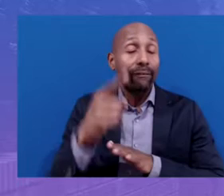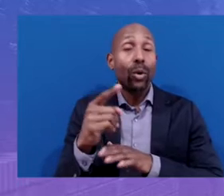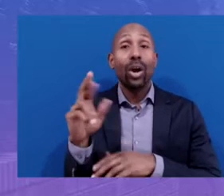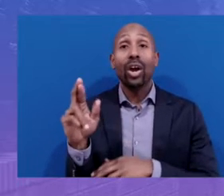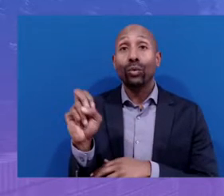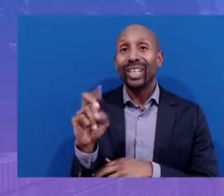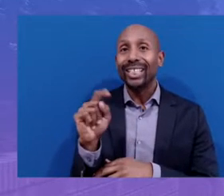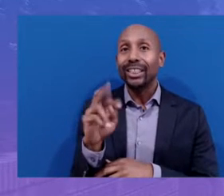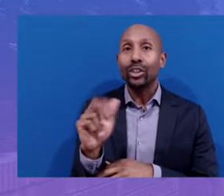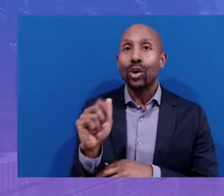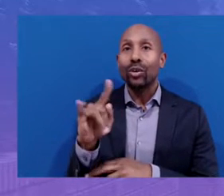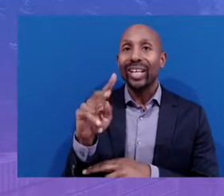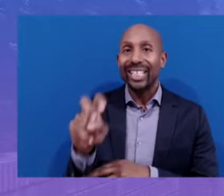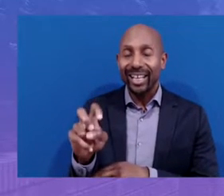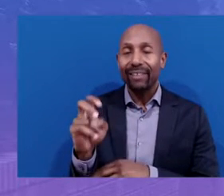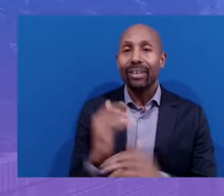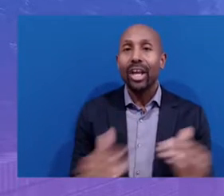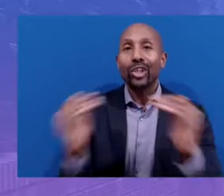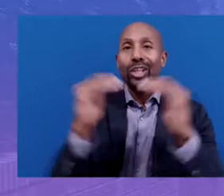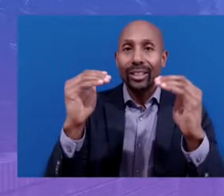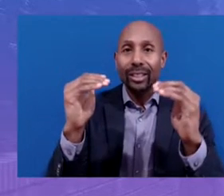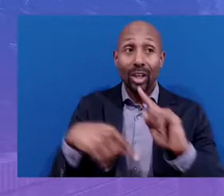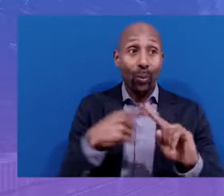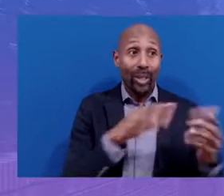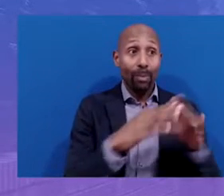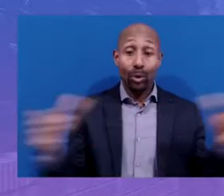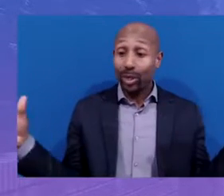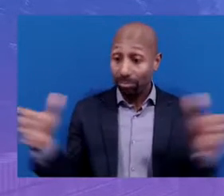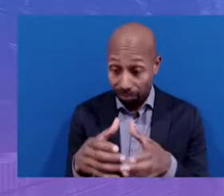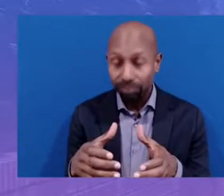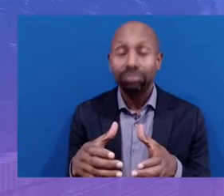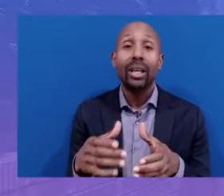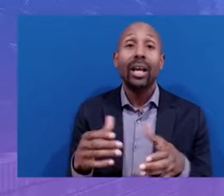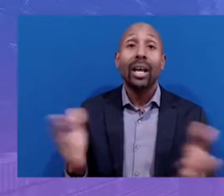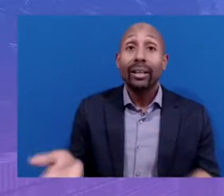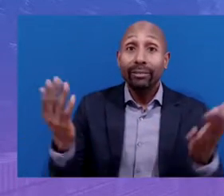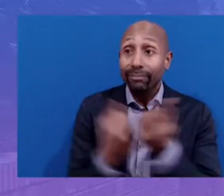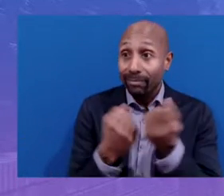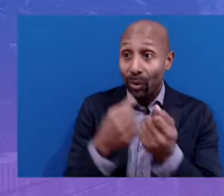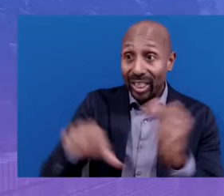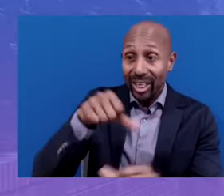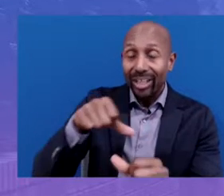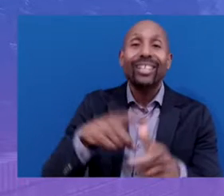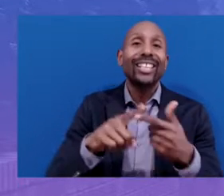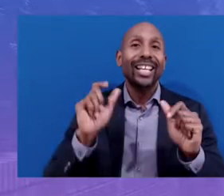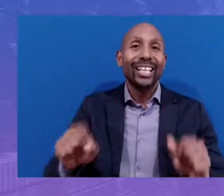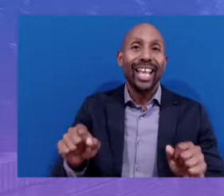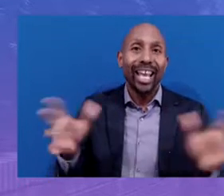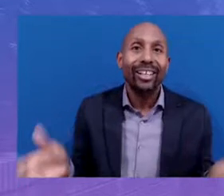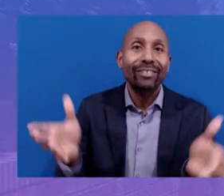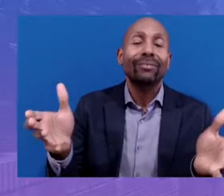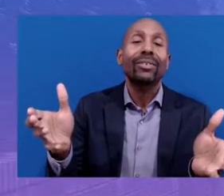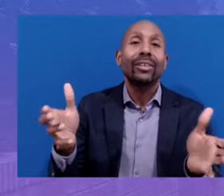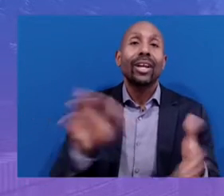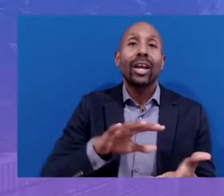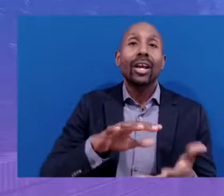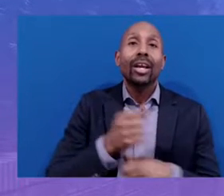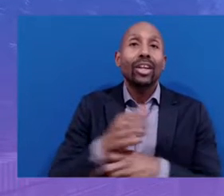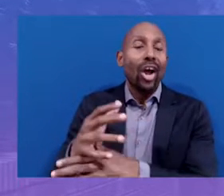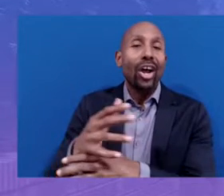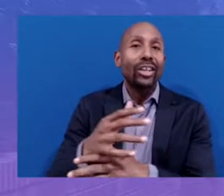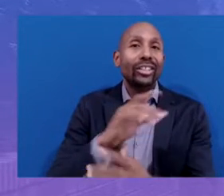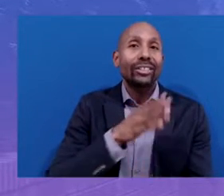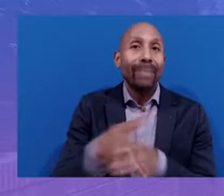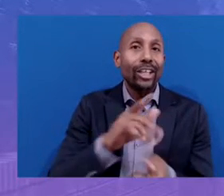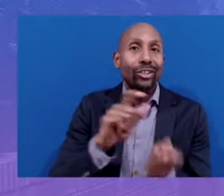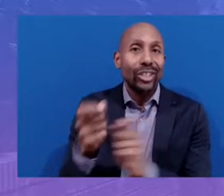when we all, as a community, come together to uplift one another, we can drive tremendous change. That's what we're hoping to